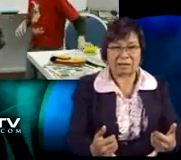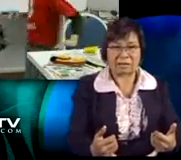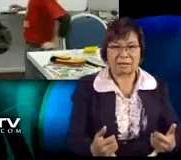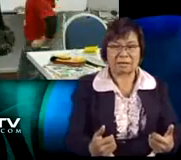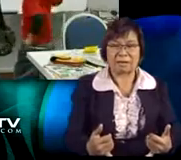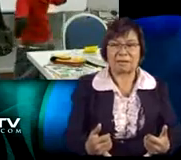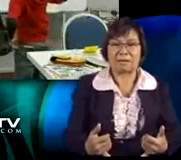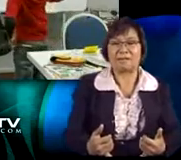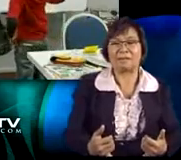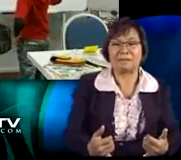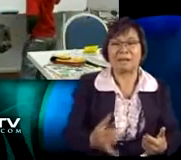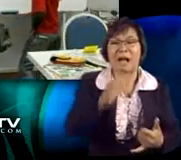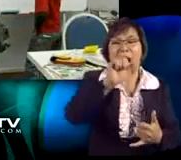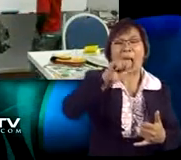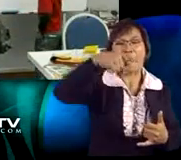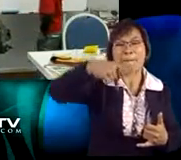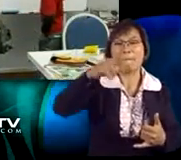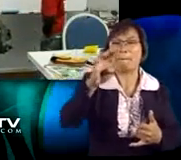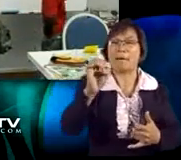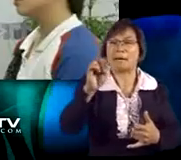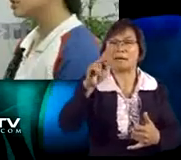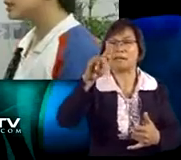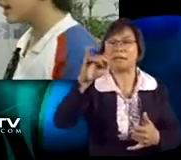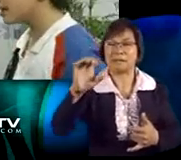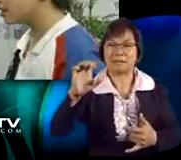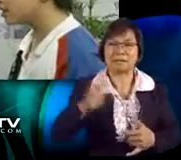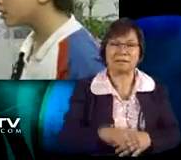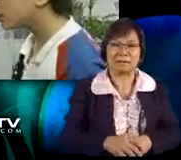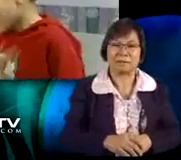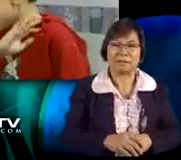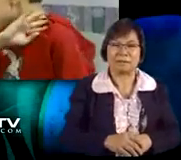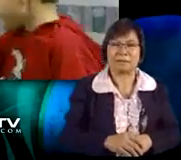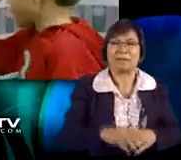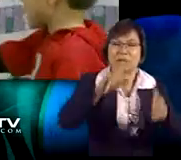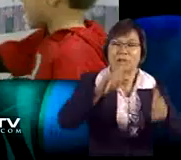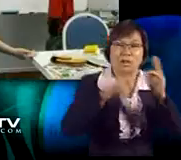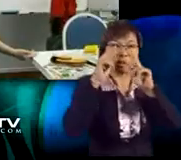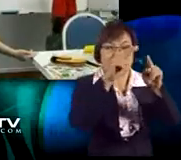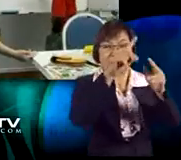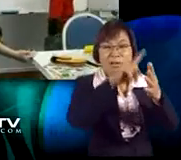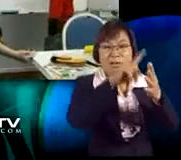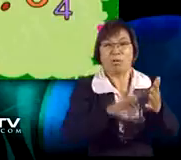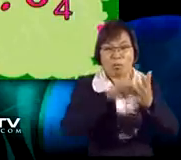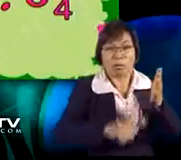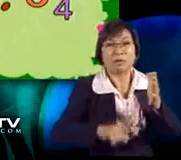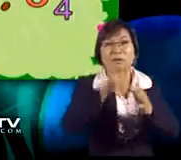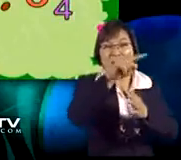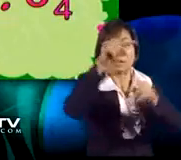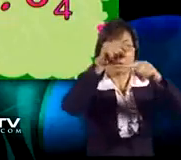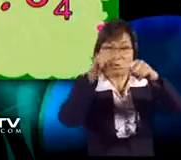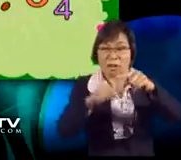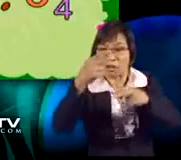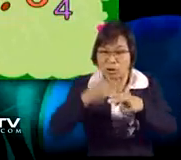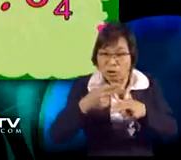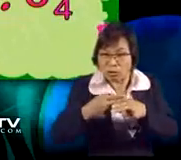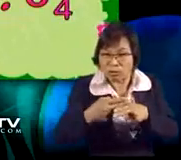Now, apprentices. What's that? Never mind. And what are